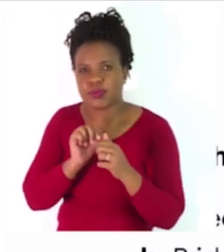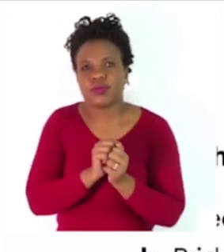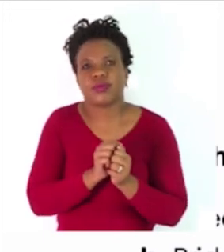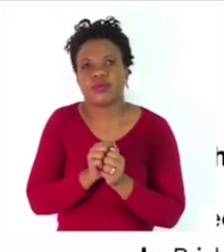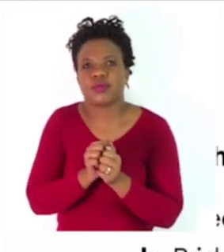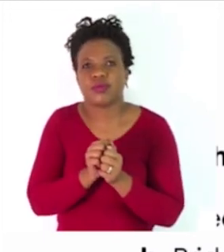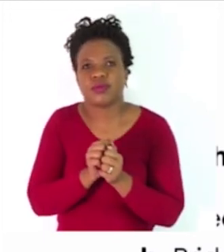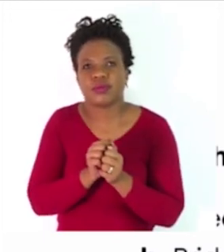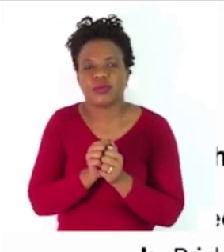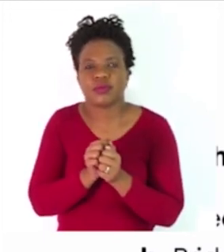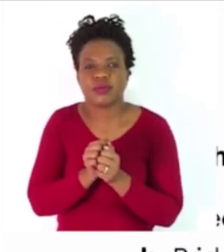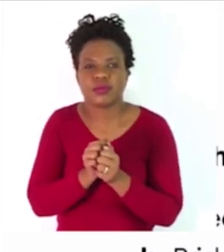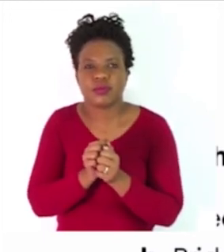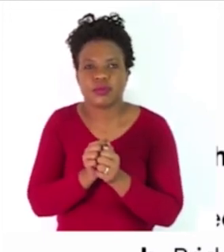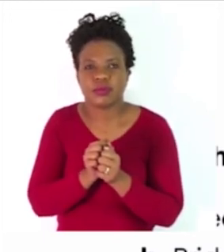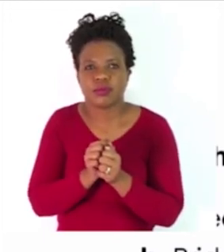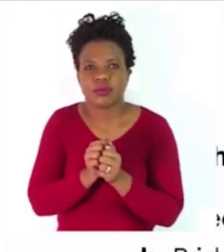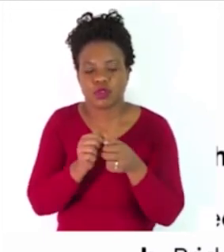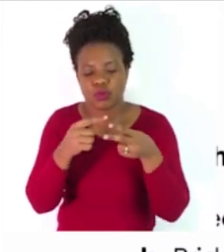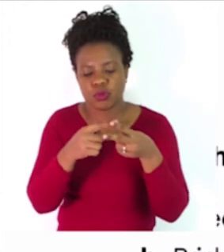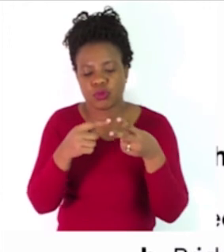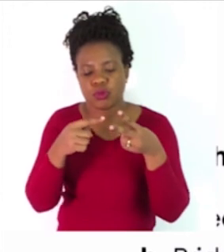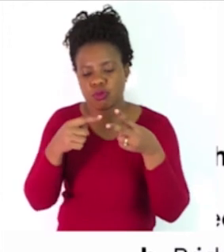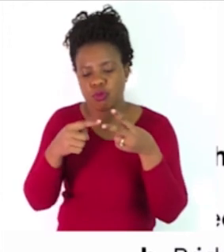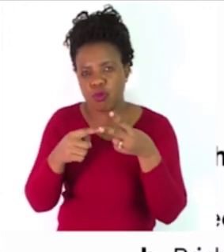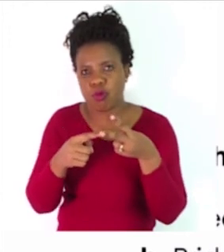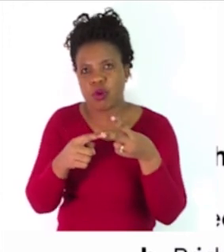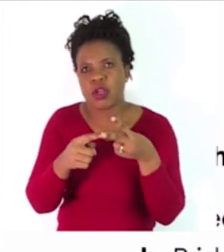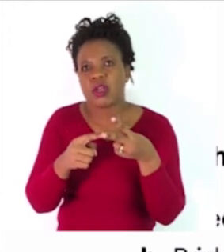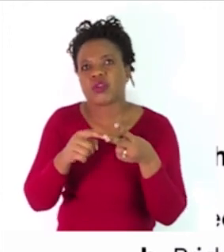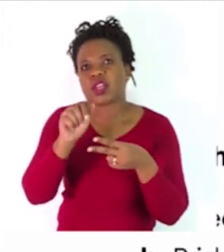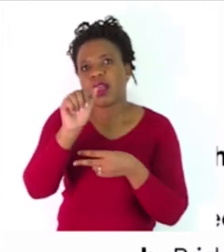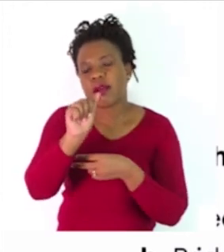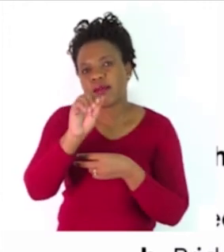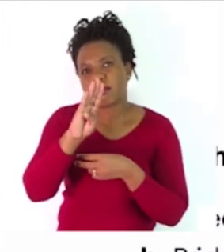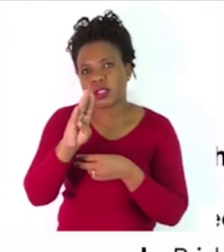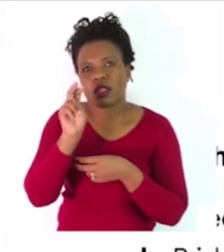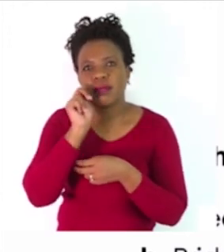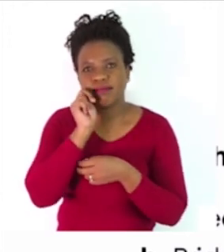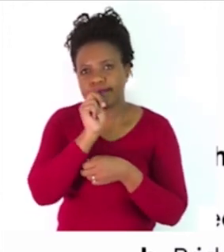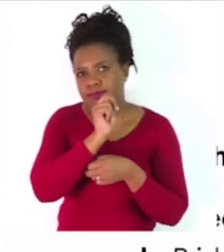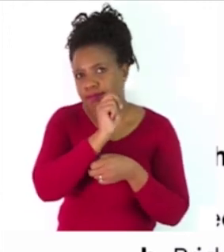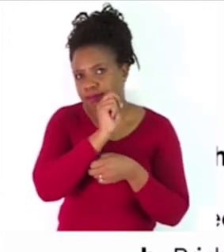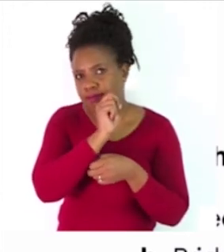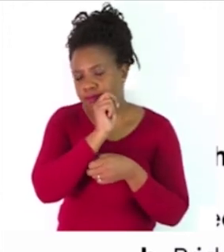and envy, all those words are intangible. So, they become our